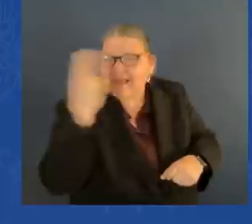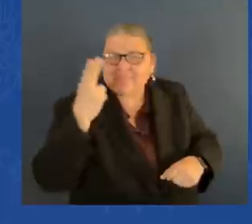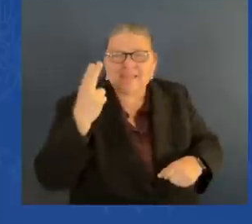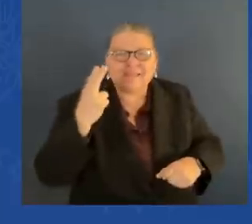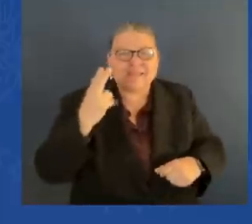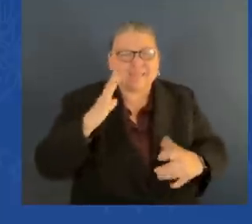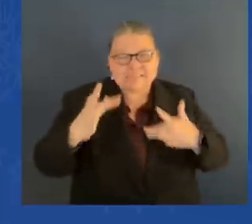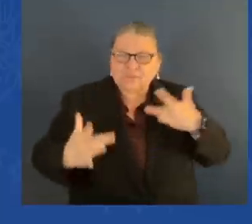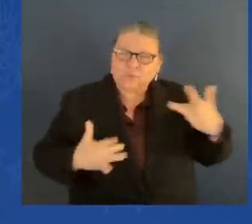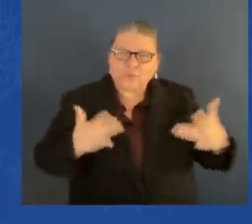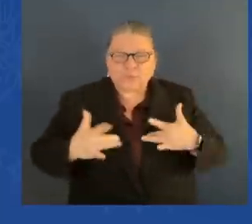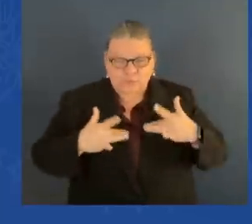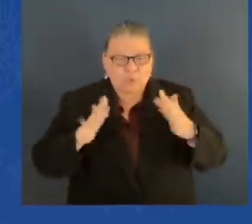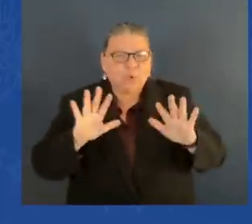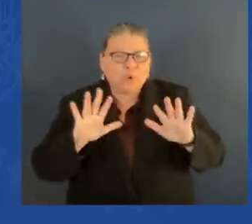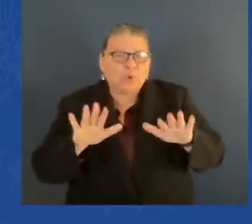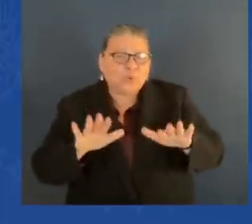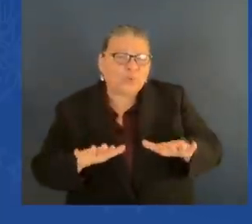This is a generous introduction.